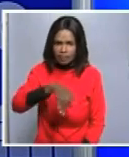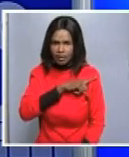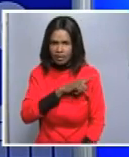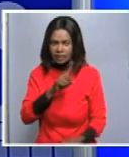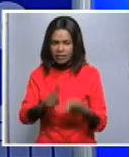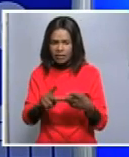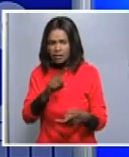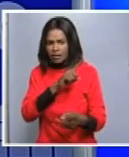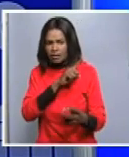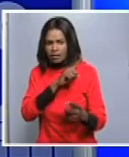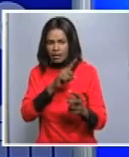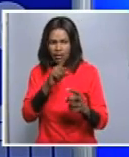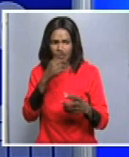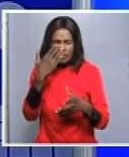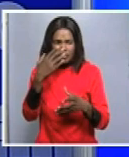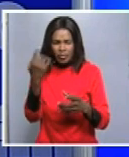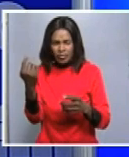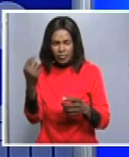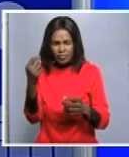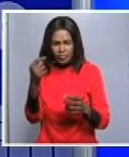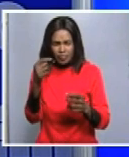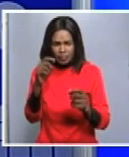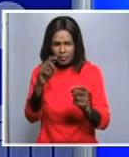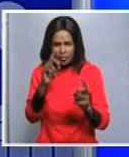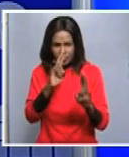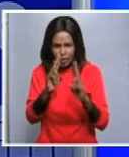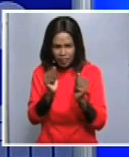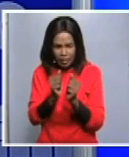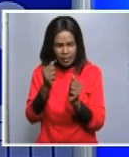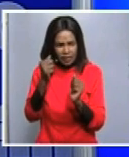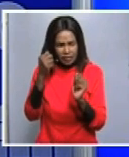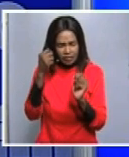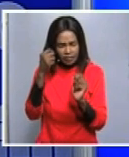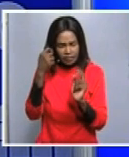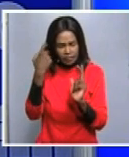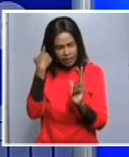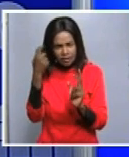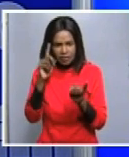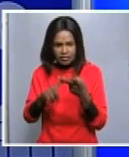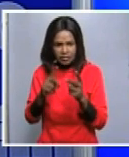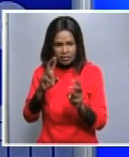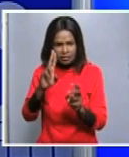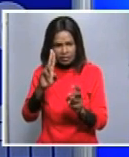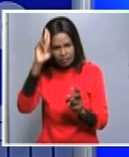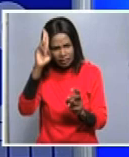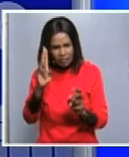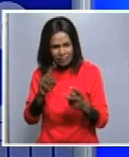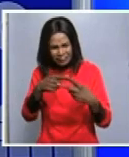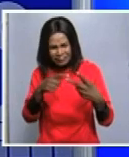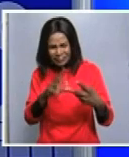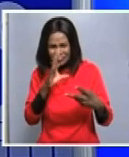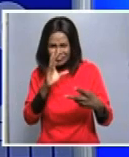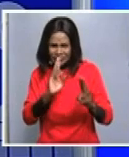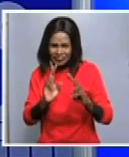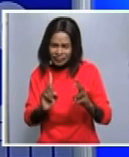with the president yeah well i think it's important to always recall that south africa and namibia are old